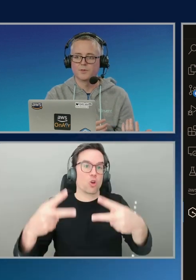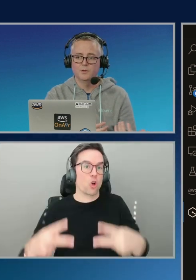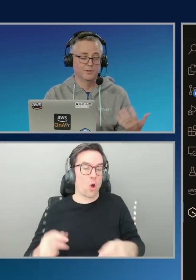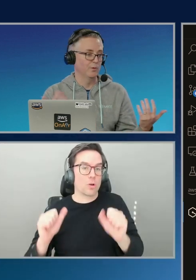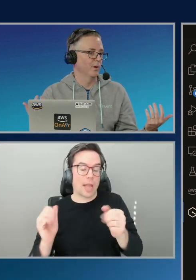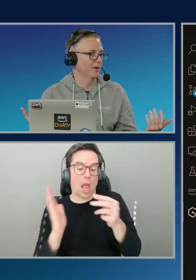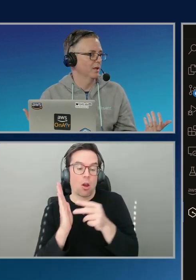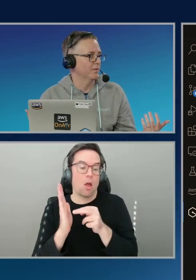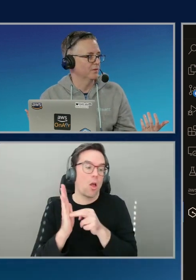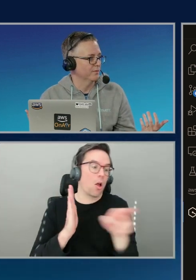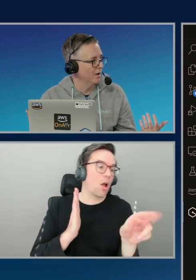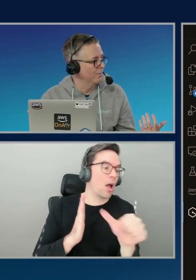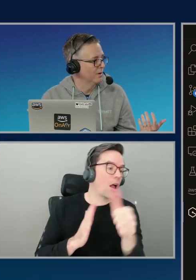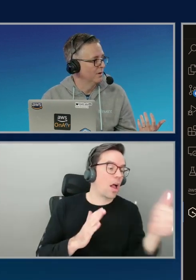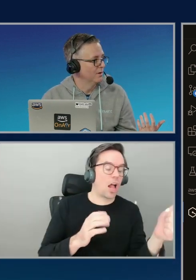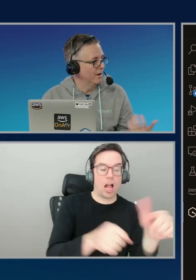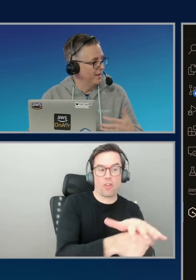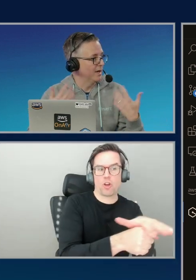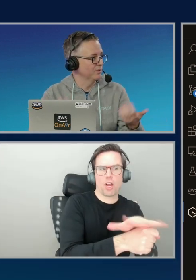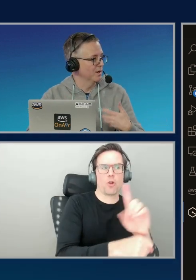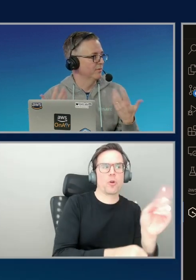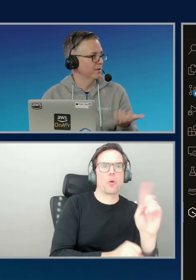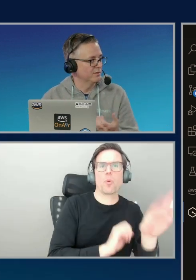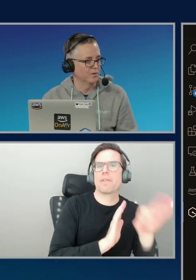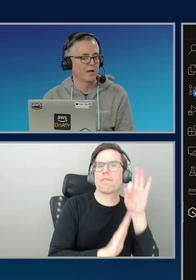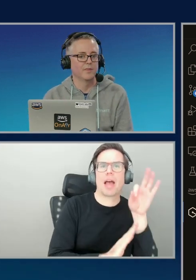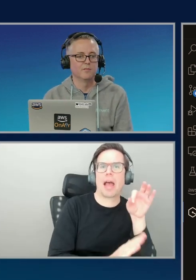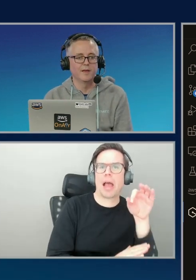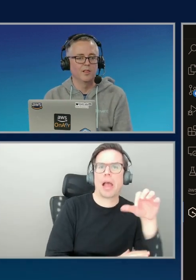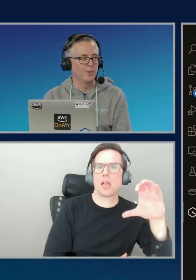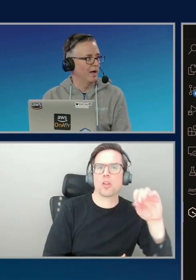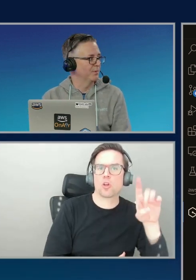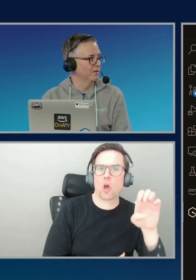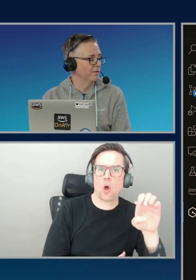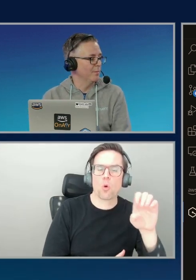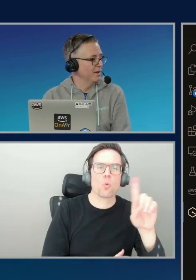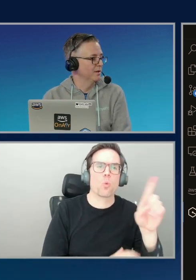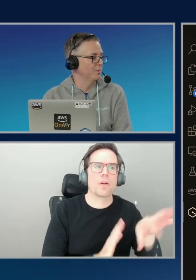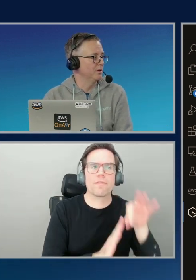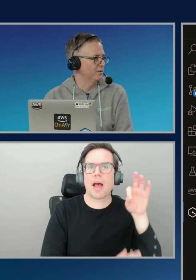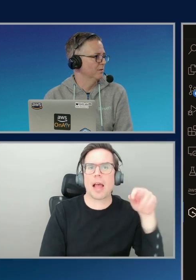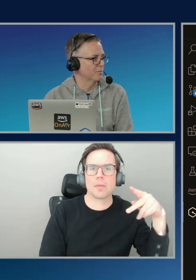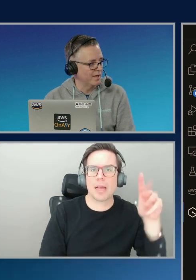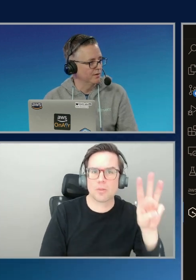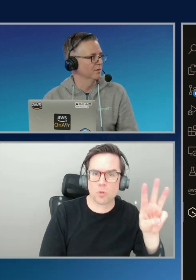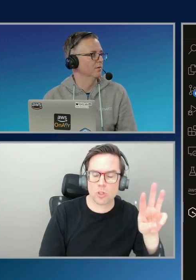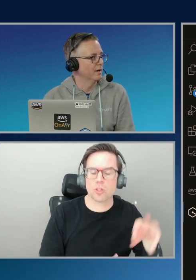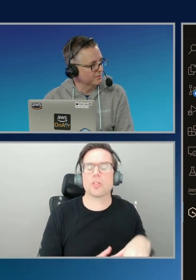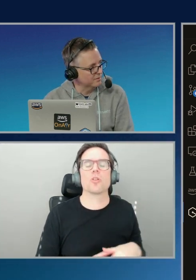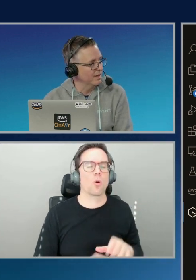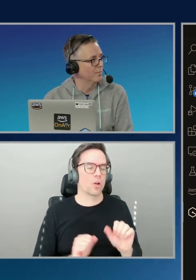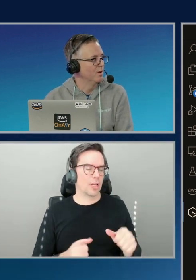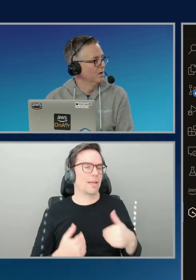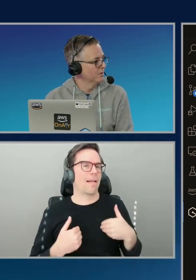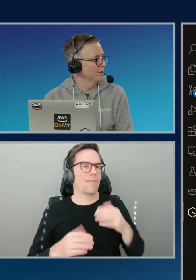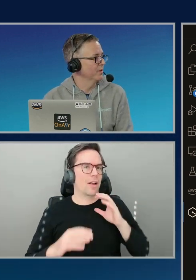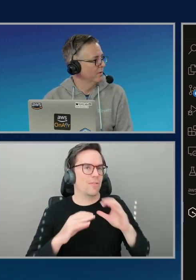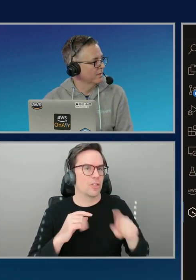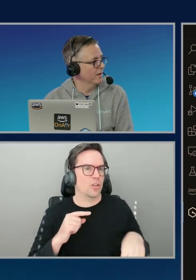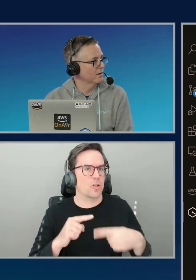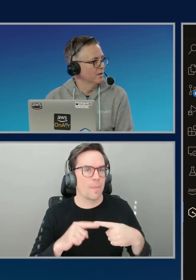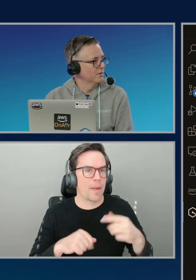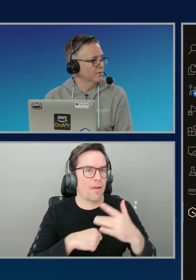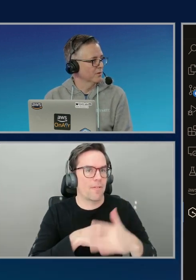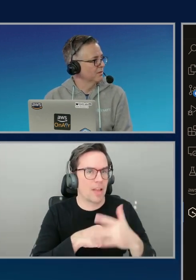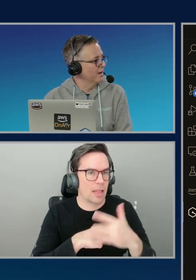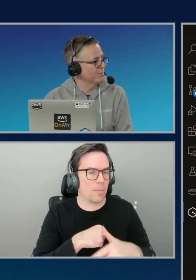conversation with Q and say, well, where am I going to get this from? Yeah. then have some conversations about the available options. And that might end up being secrets manager or SSM or something